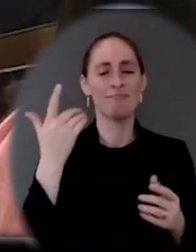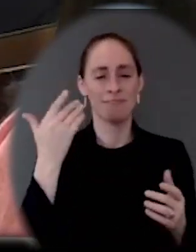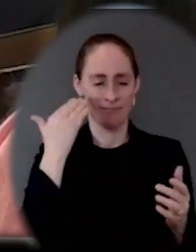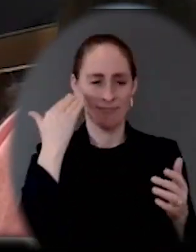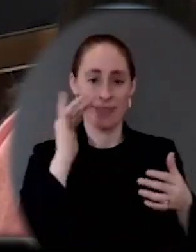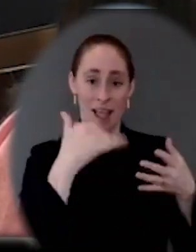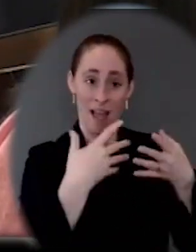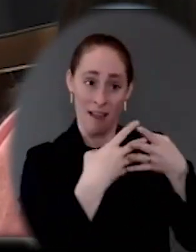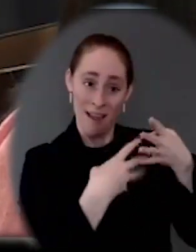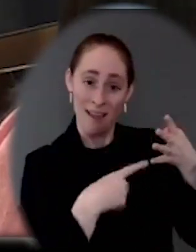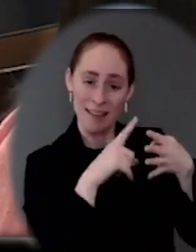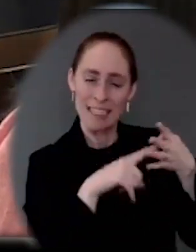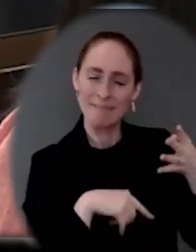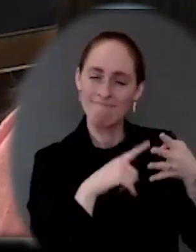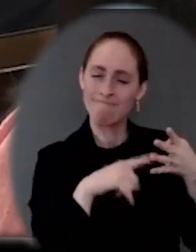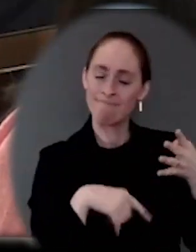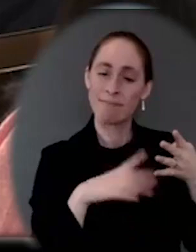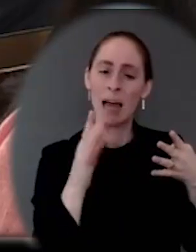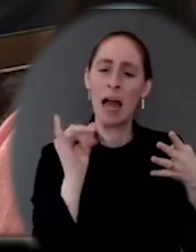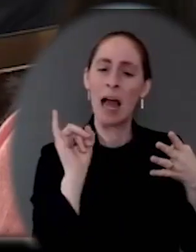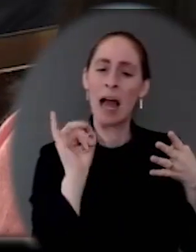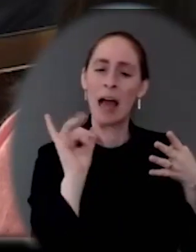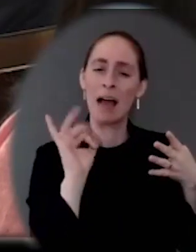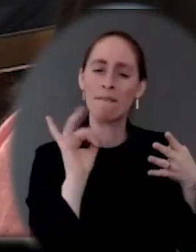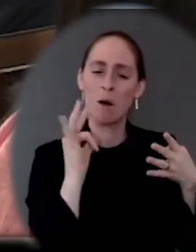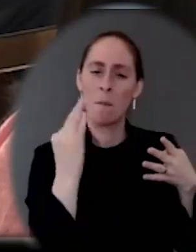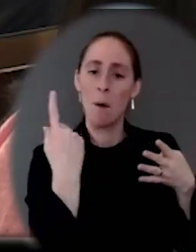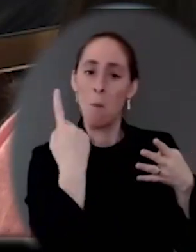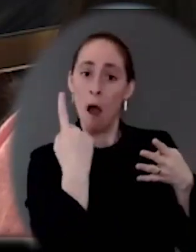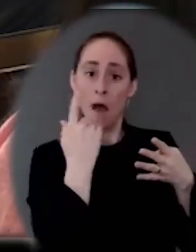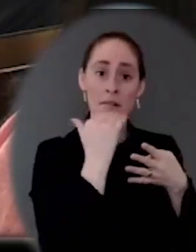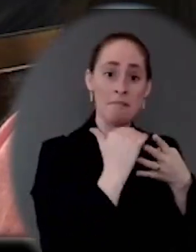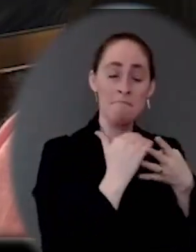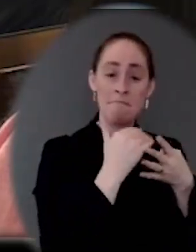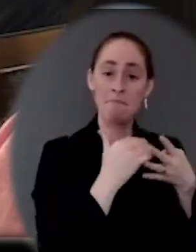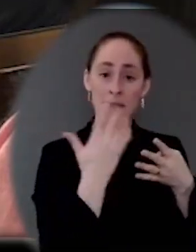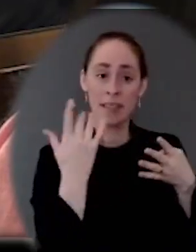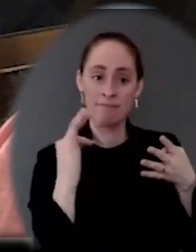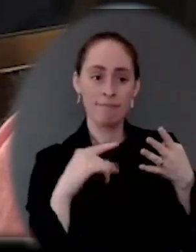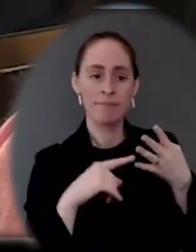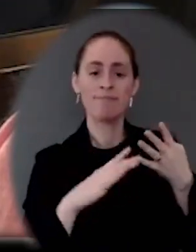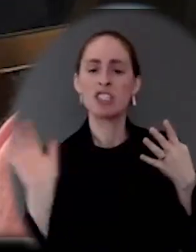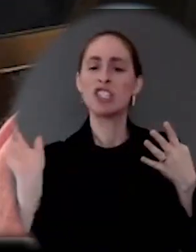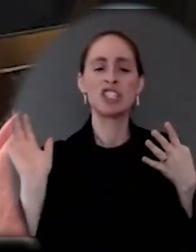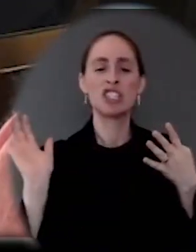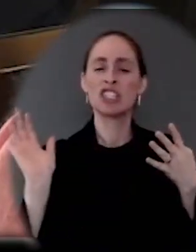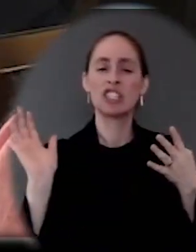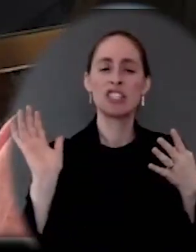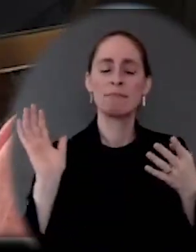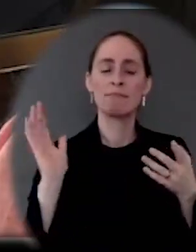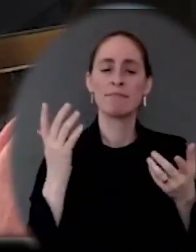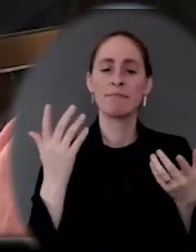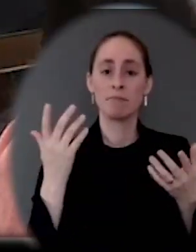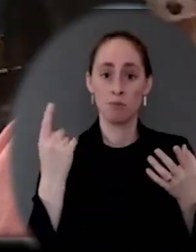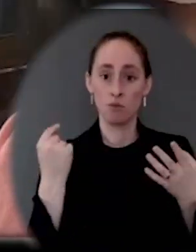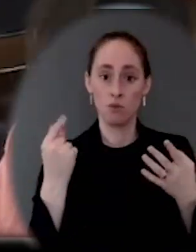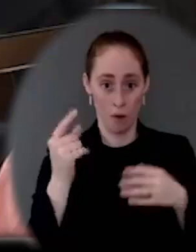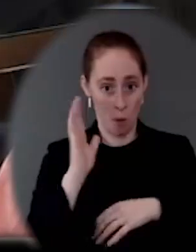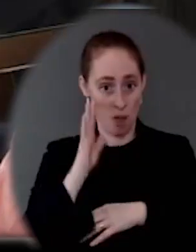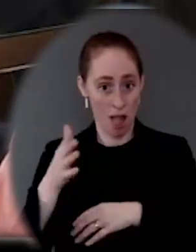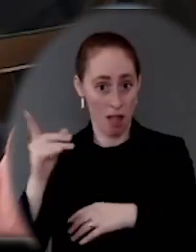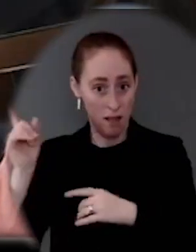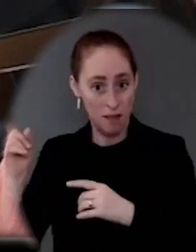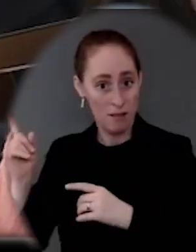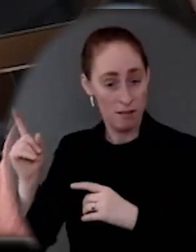specific. Ms. there's an element of Build Back Better that expires, the President will never support renewing that element unless it is